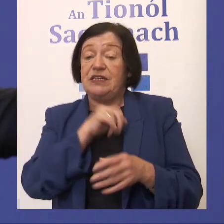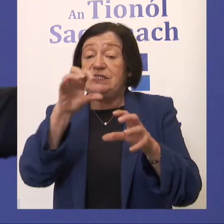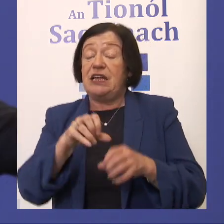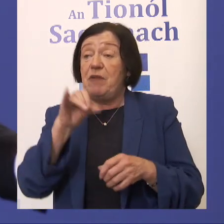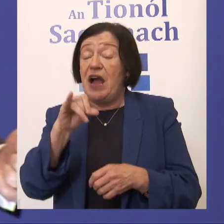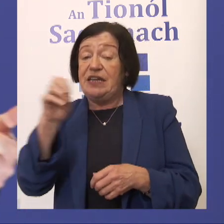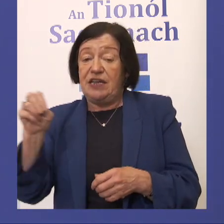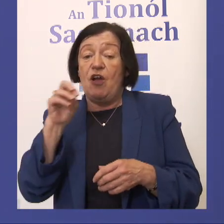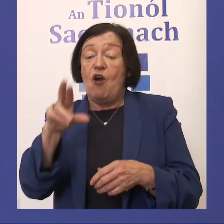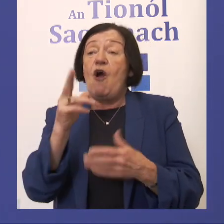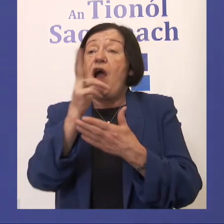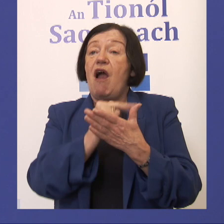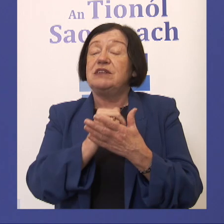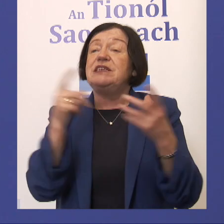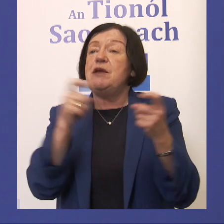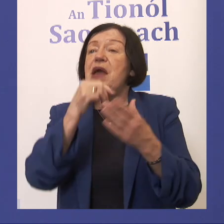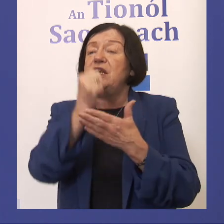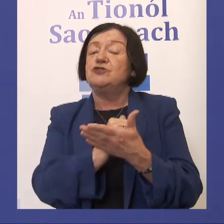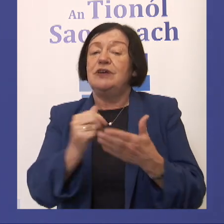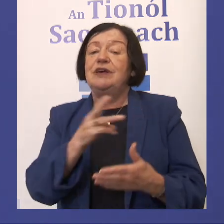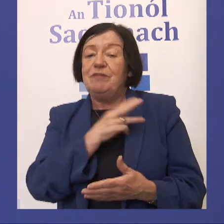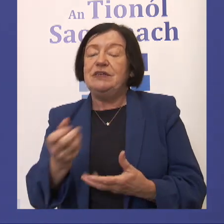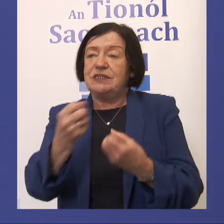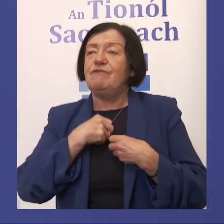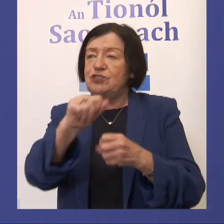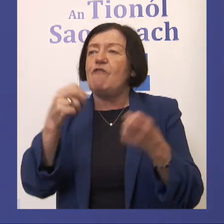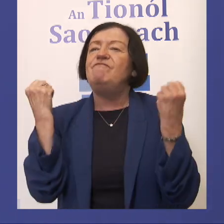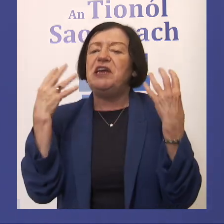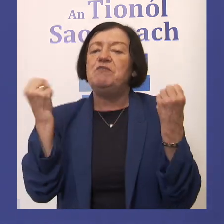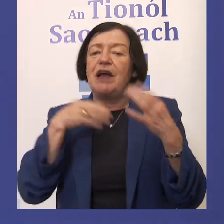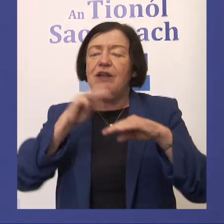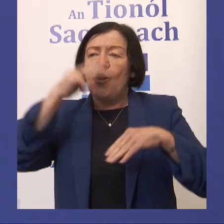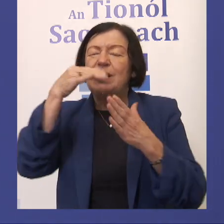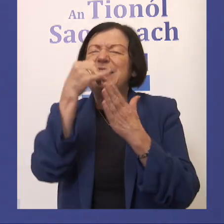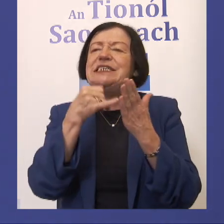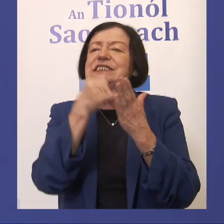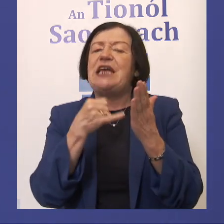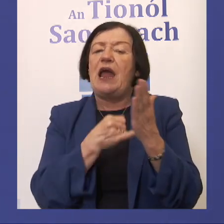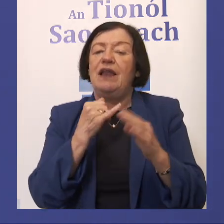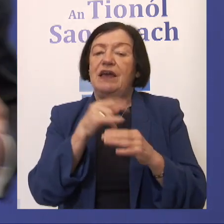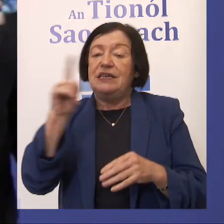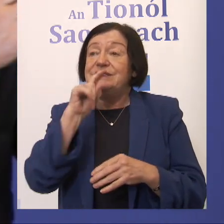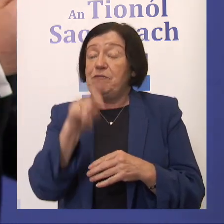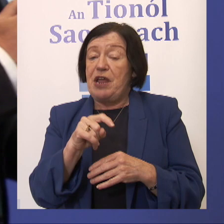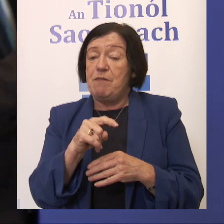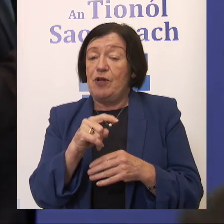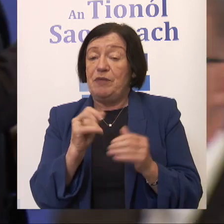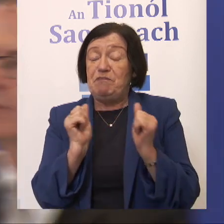.e or ART's email address. Please give us our feedback if you need to have more detail in the September session.